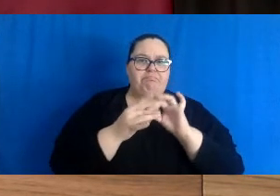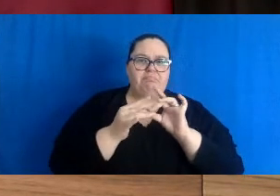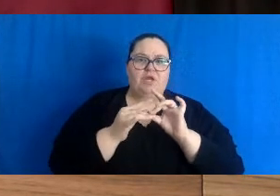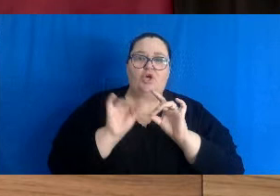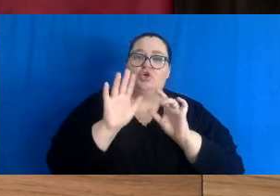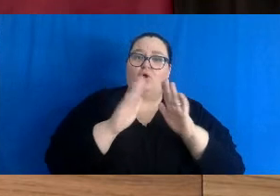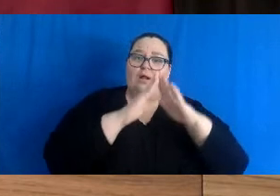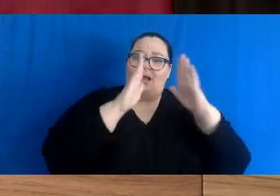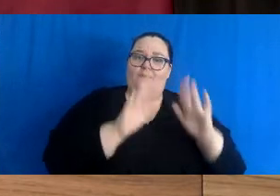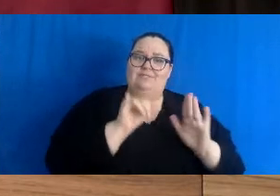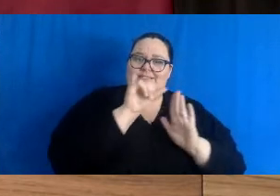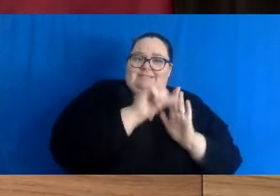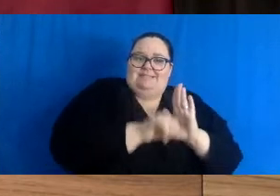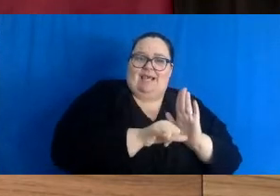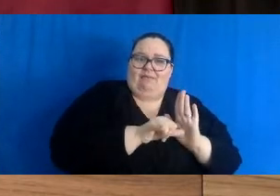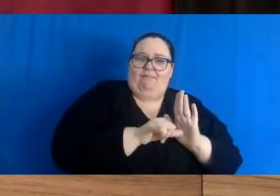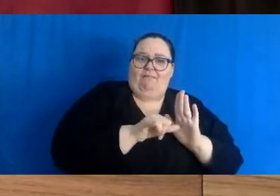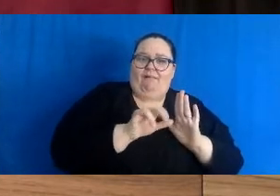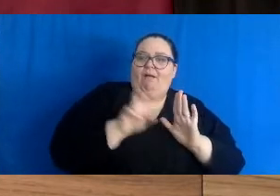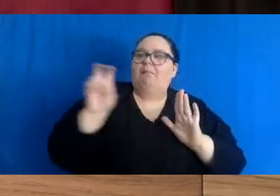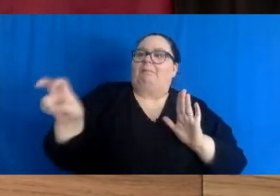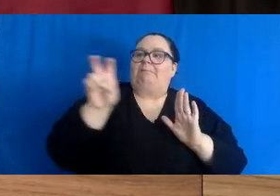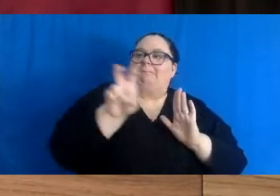vaccinated and get boosted.